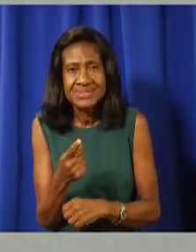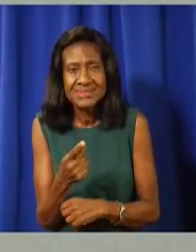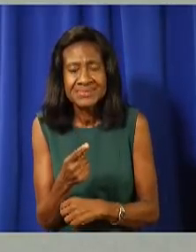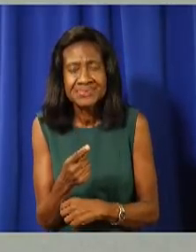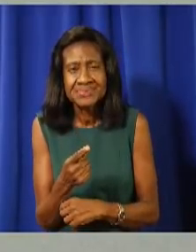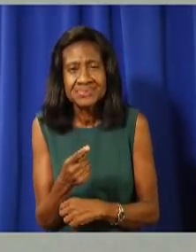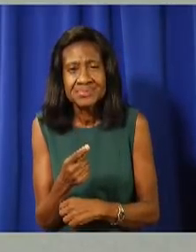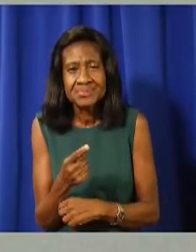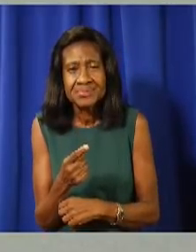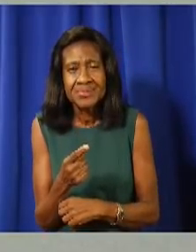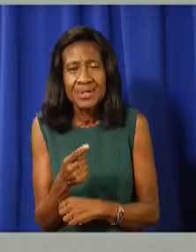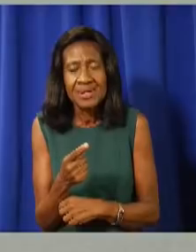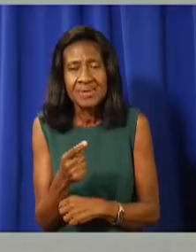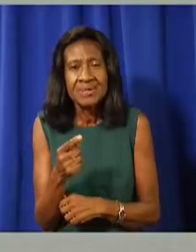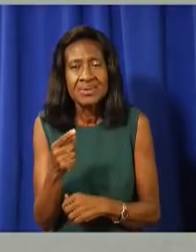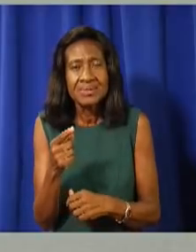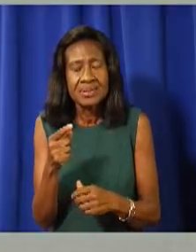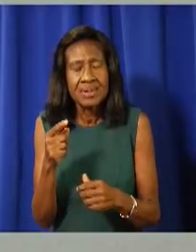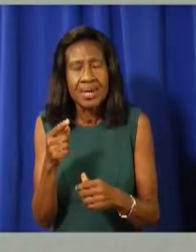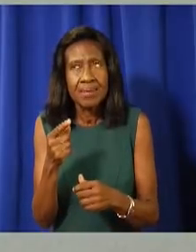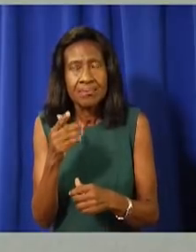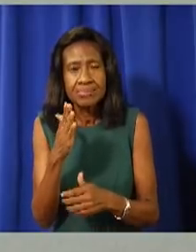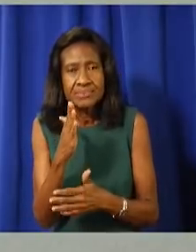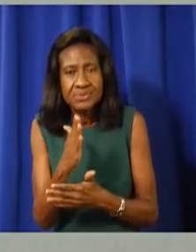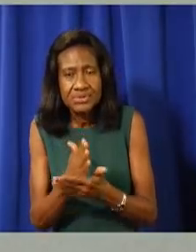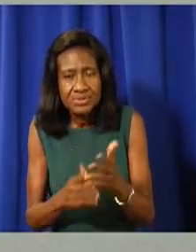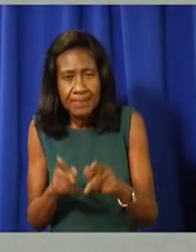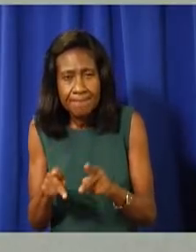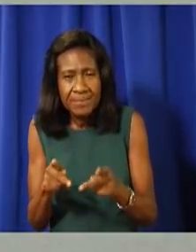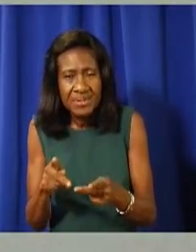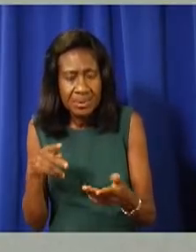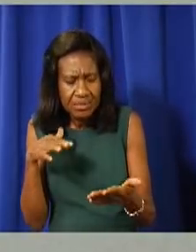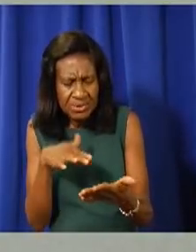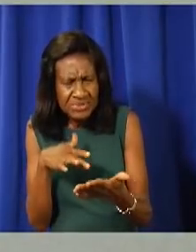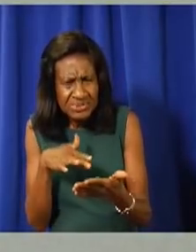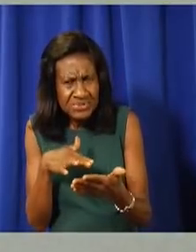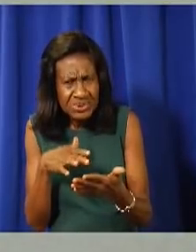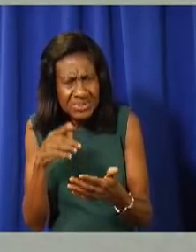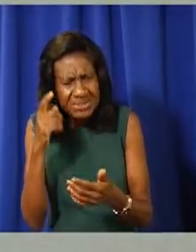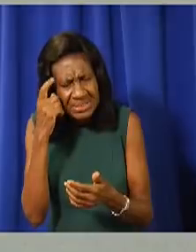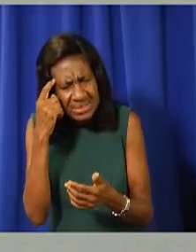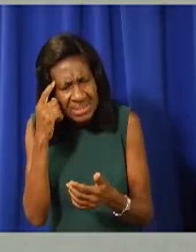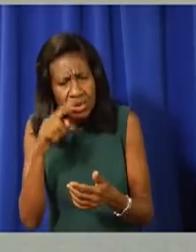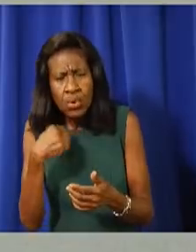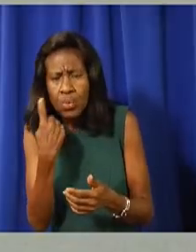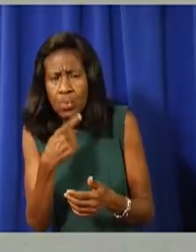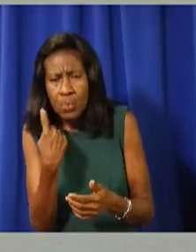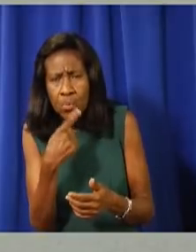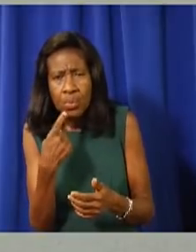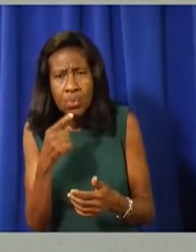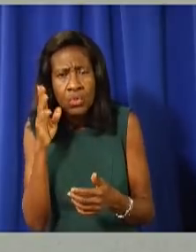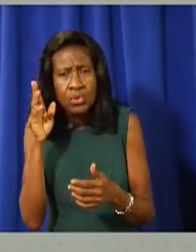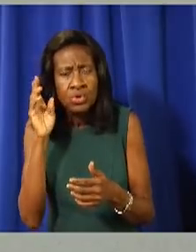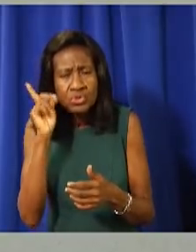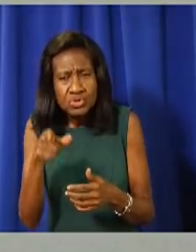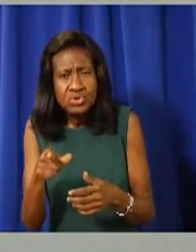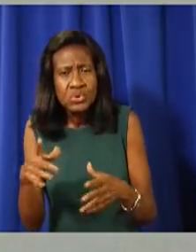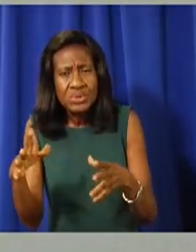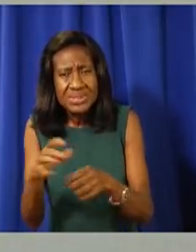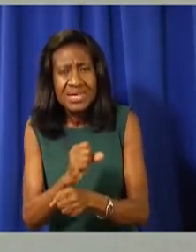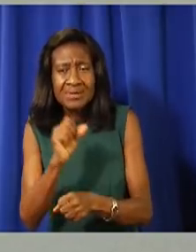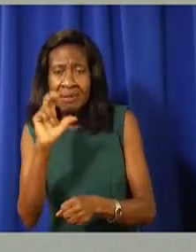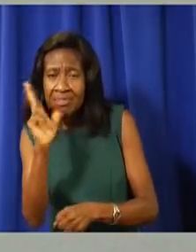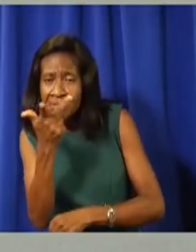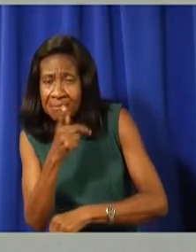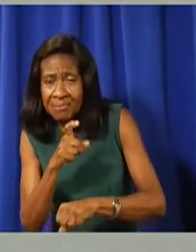Agency. A study on which vaccine to use and on who should receive it is expected imminently. I've been told as